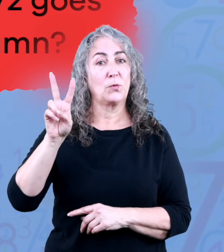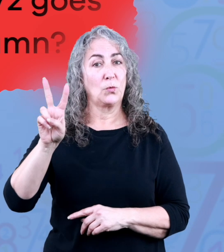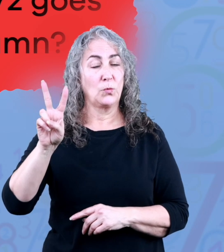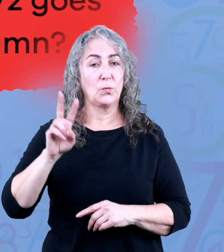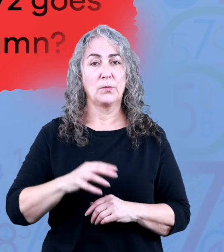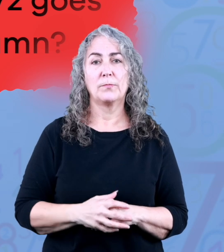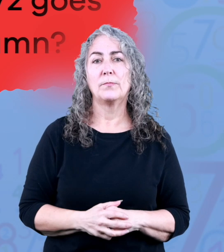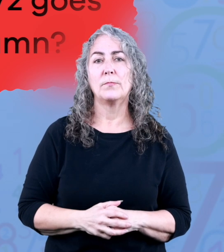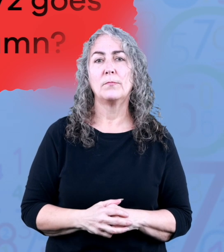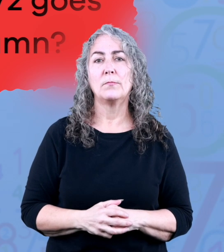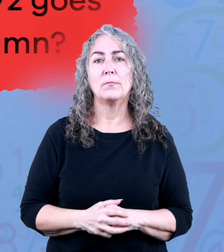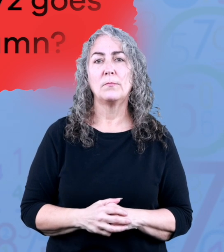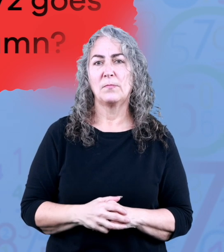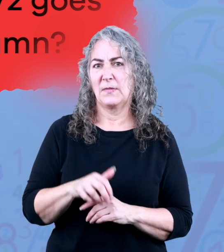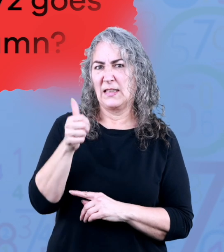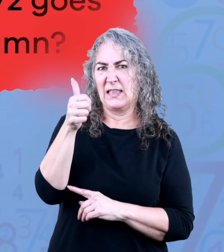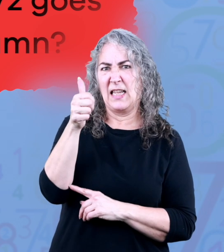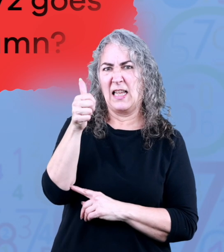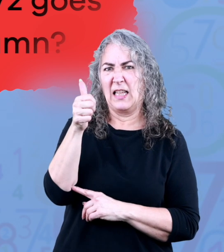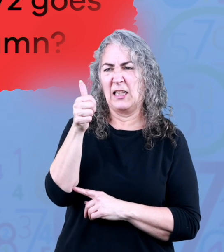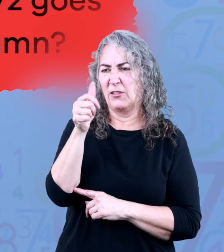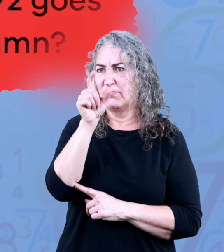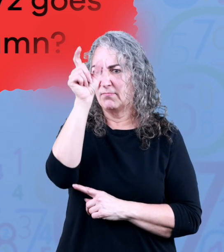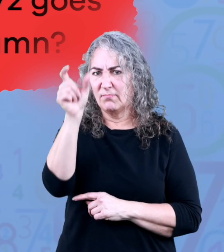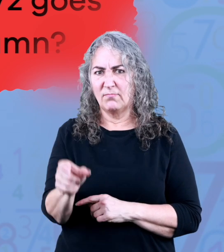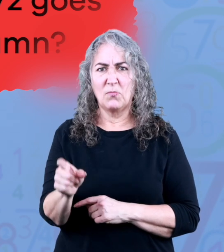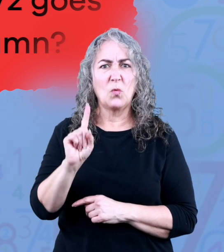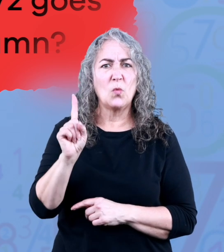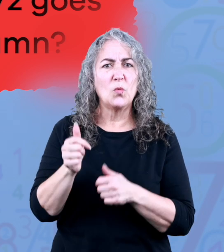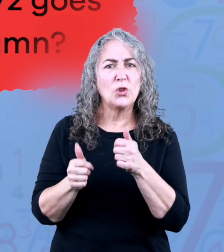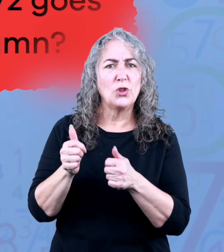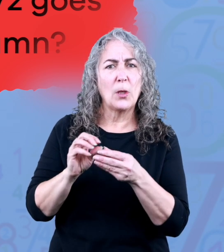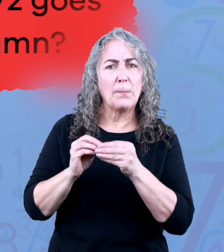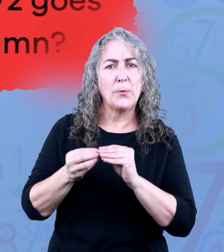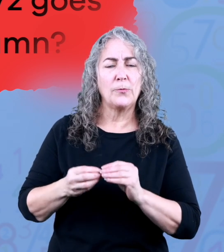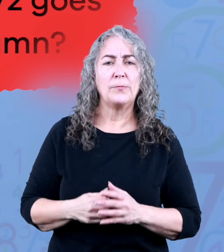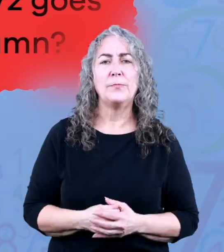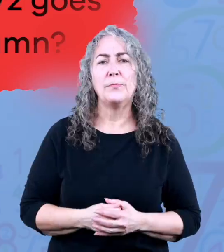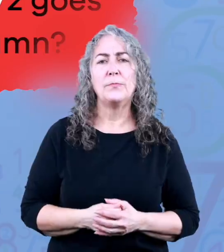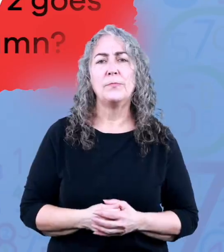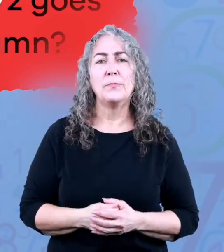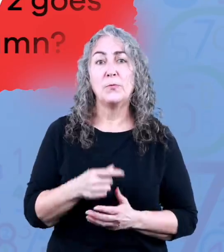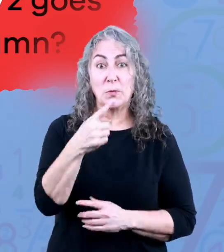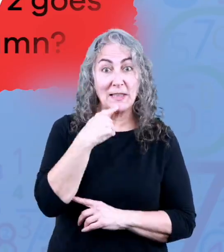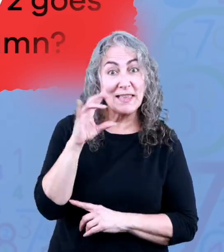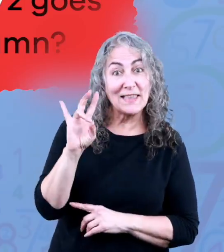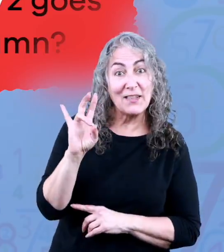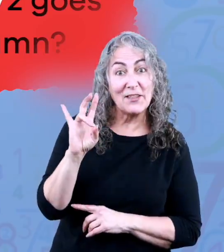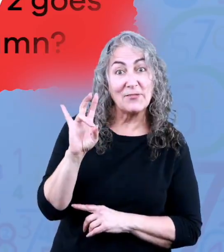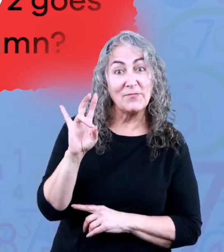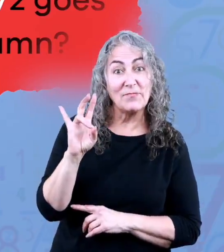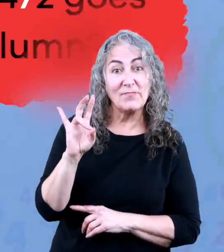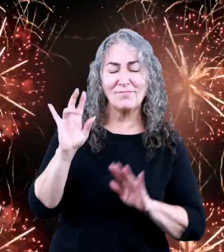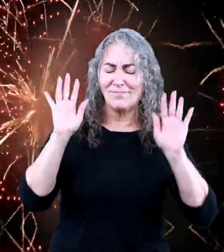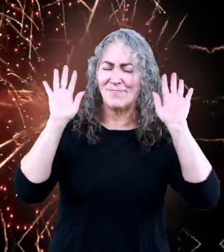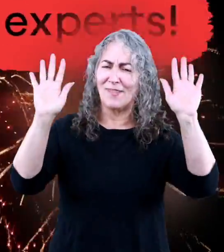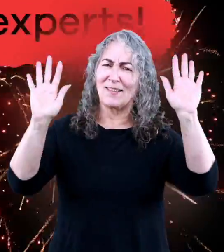hundred and seventy two goes in the tens place value column did you say seven